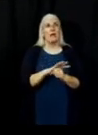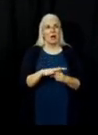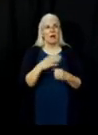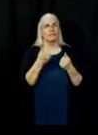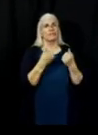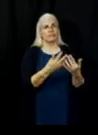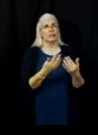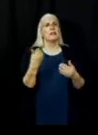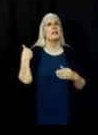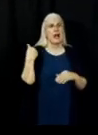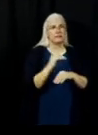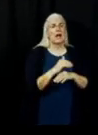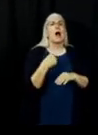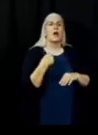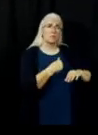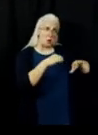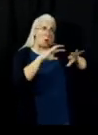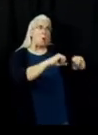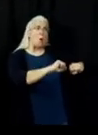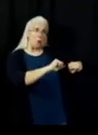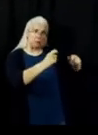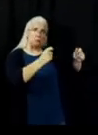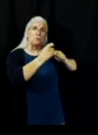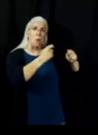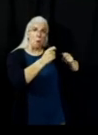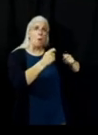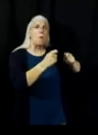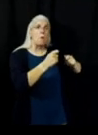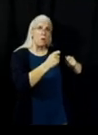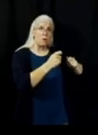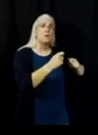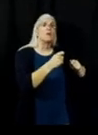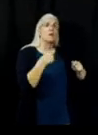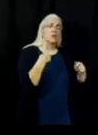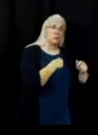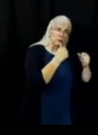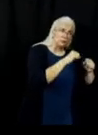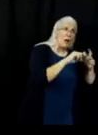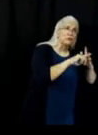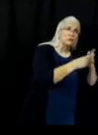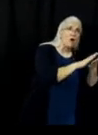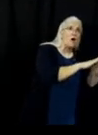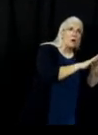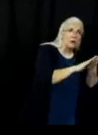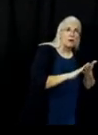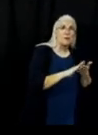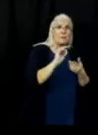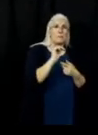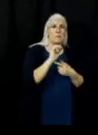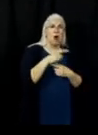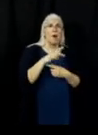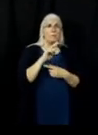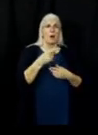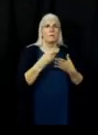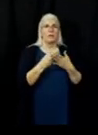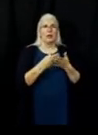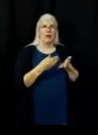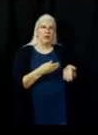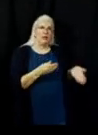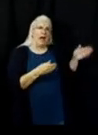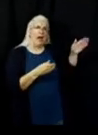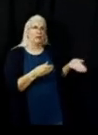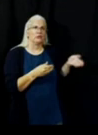to hold, and we're in the process of securing and mopping up that fire's edge. Okay, leaving Highway 89 and heading up